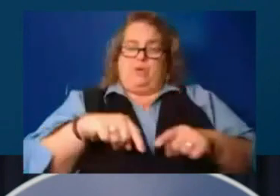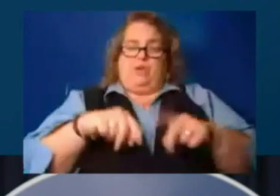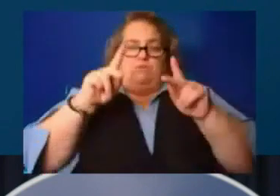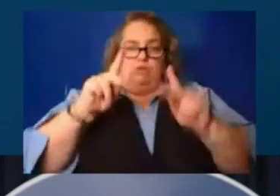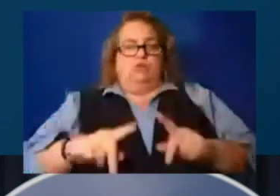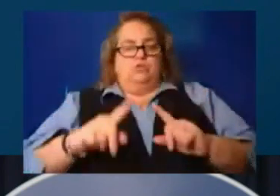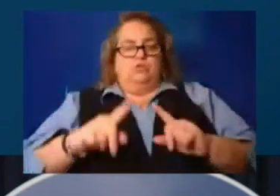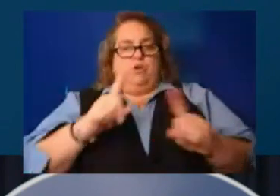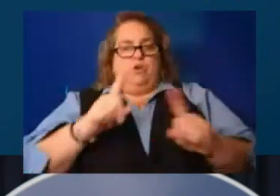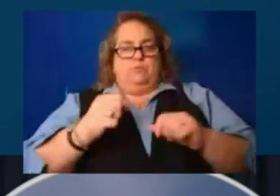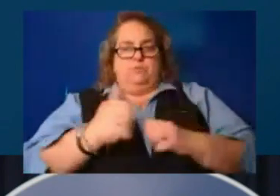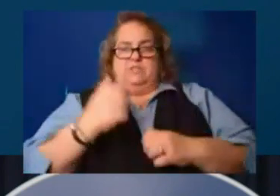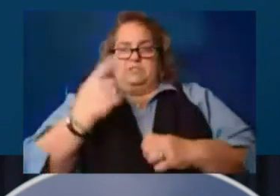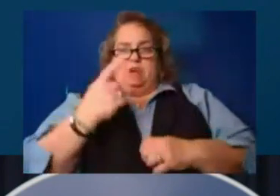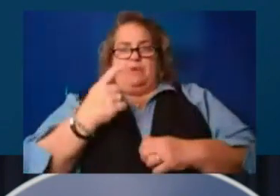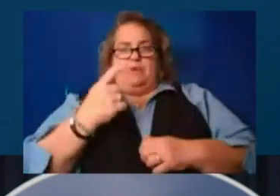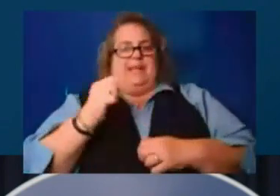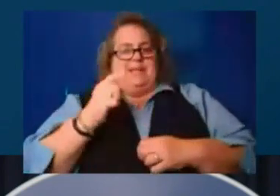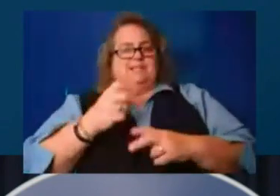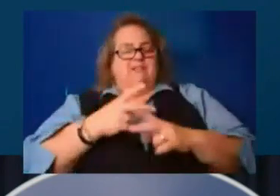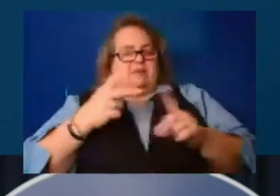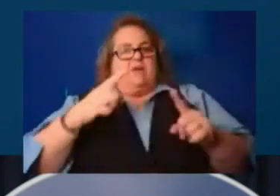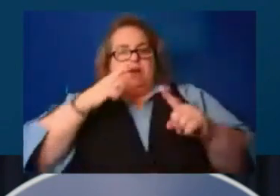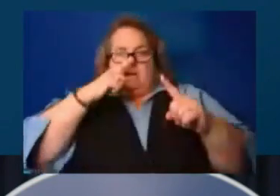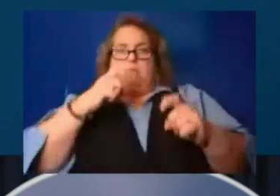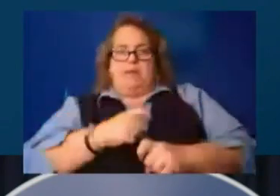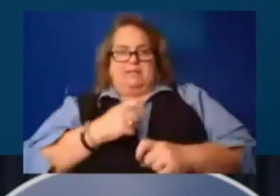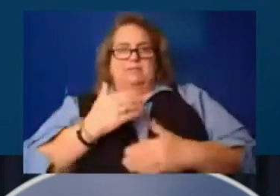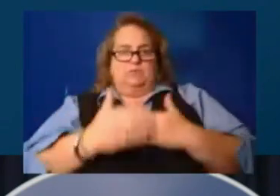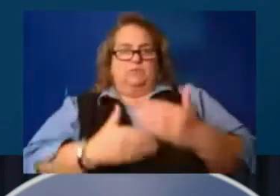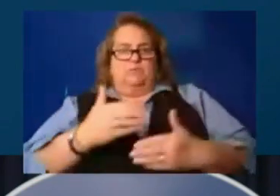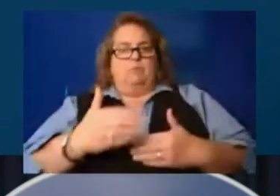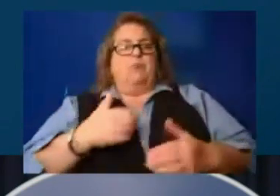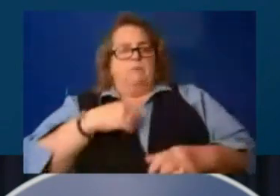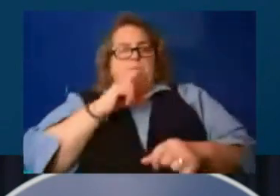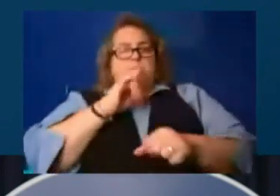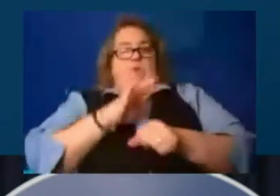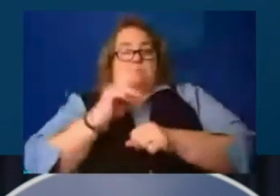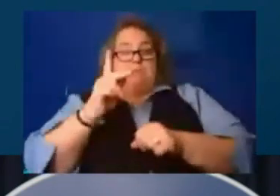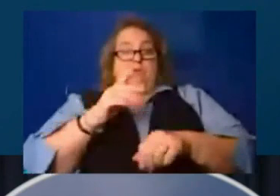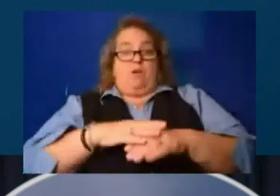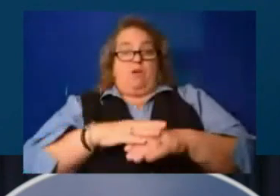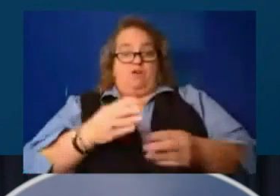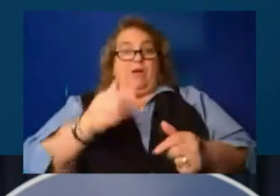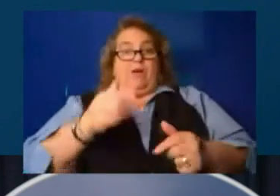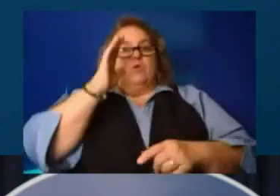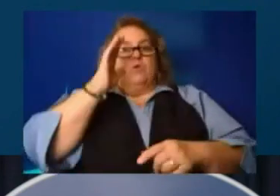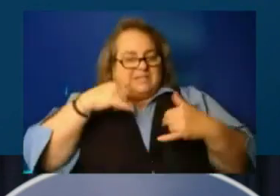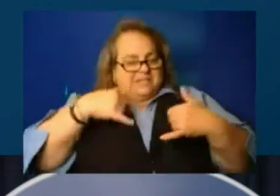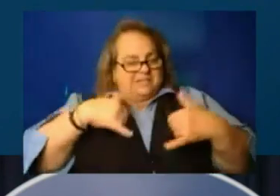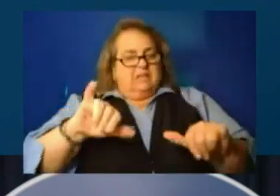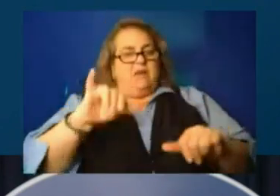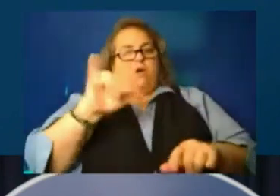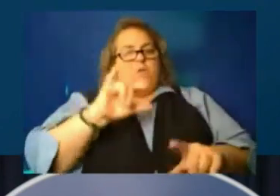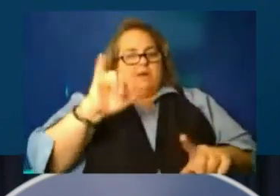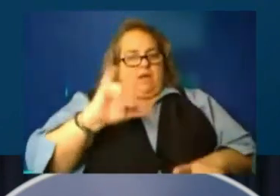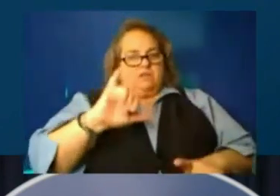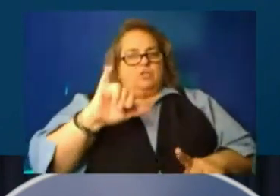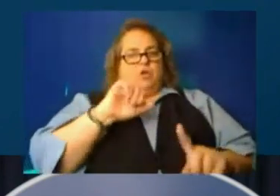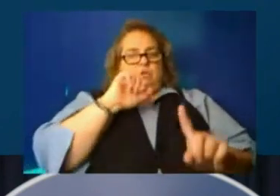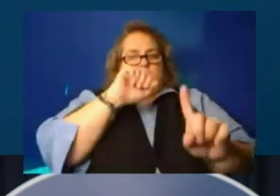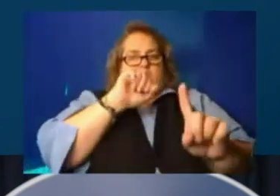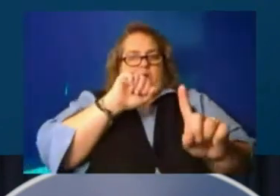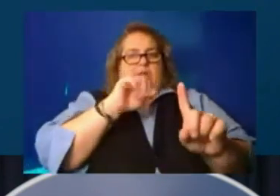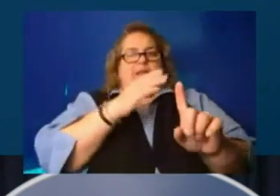We have been promised mobile folks on the ground as well that will be going neighborhood to neighborhood in the near future to